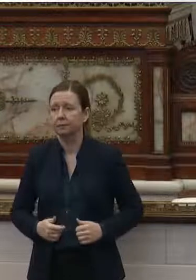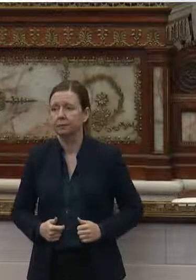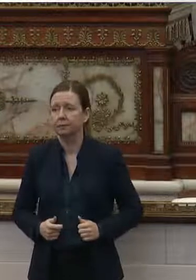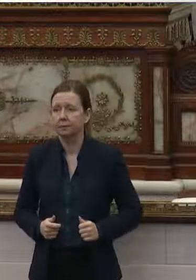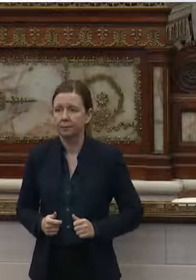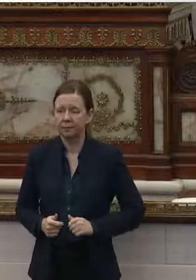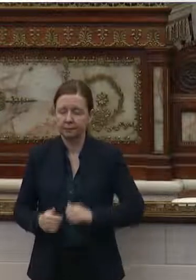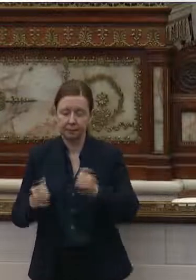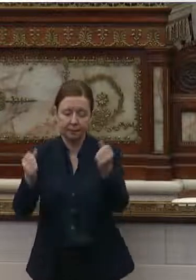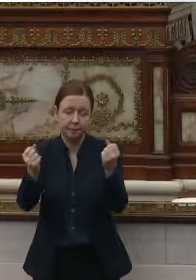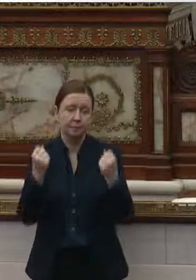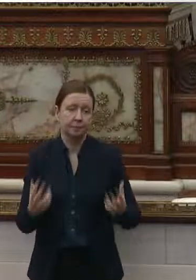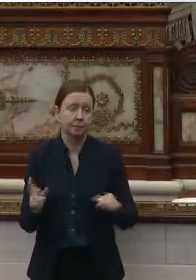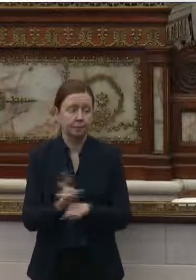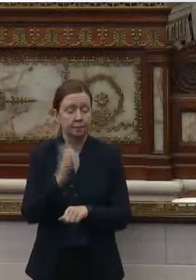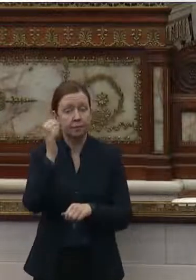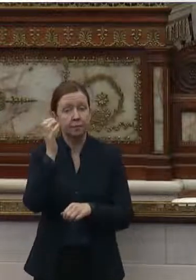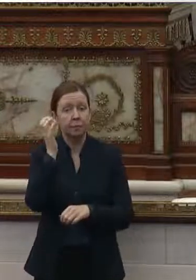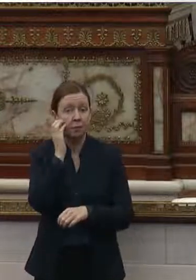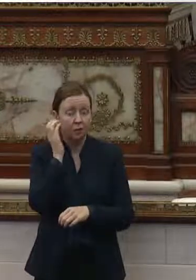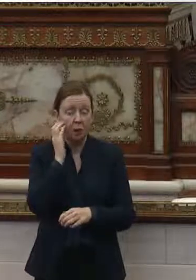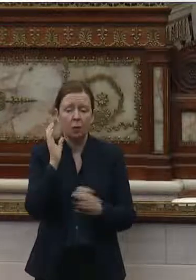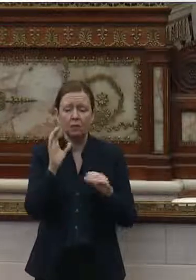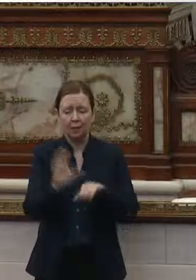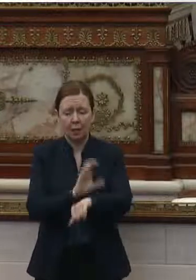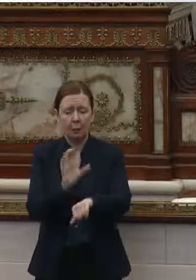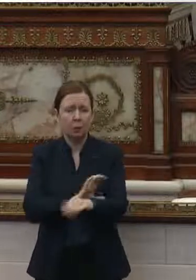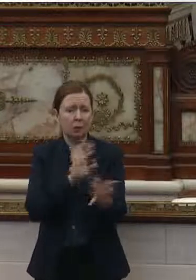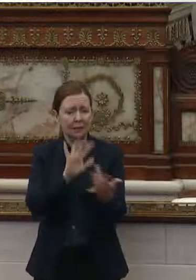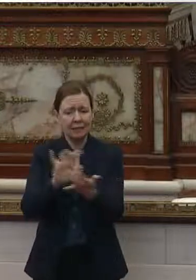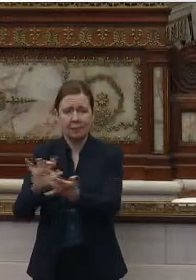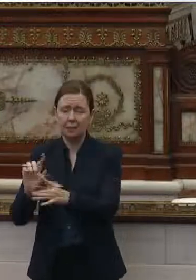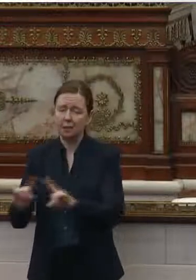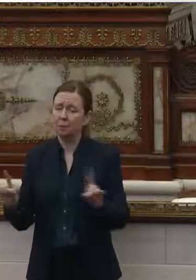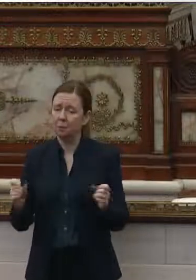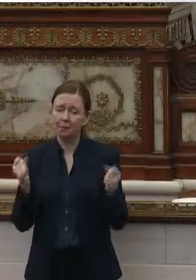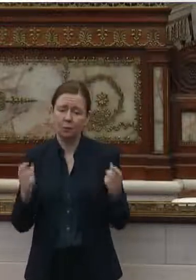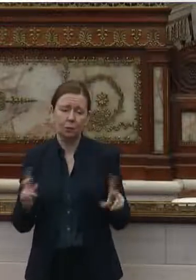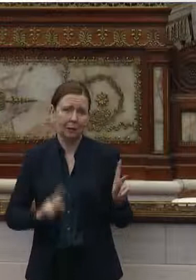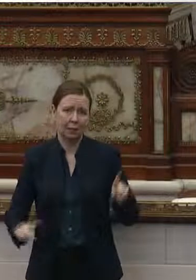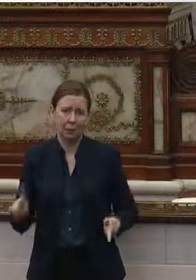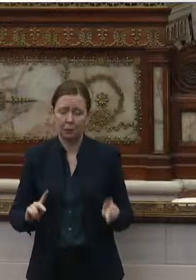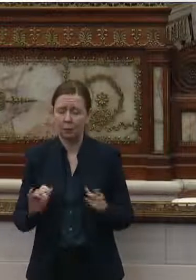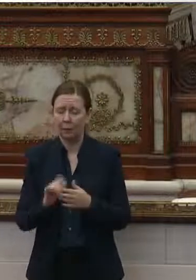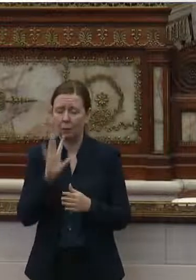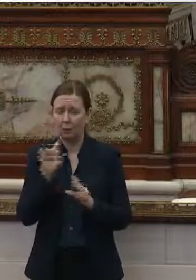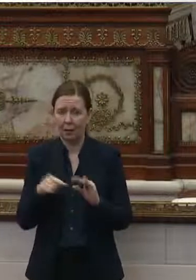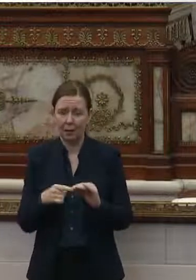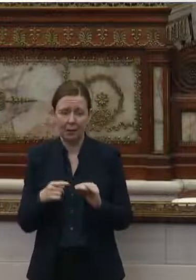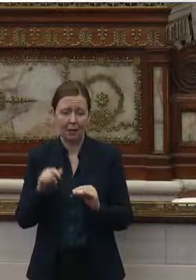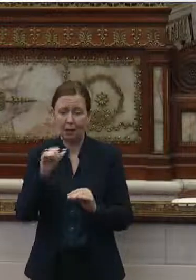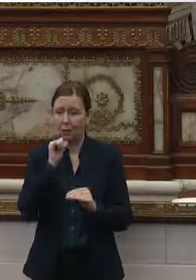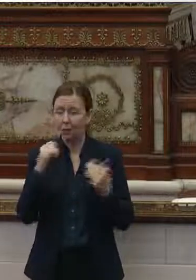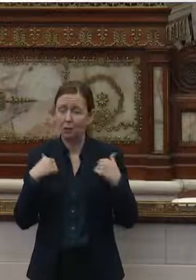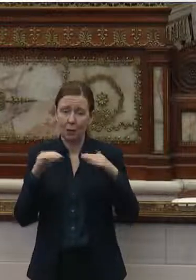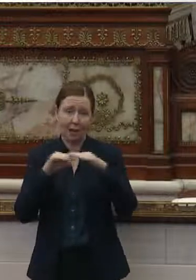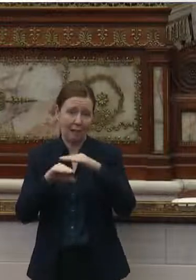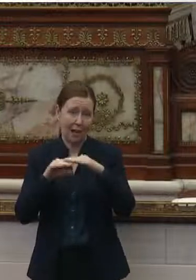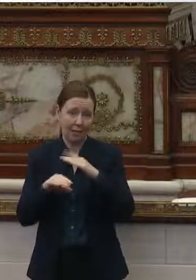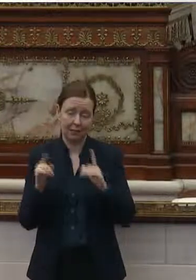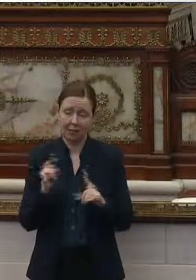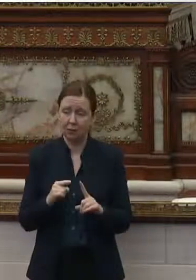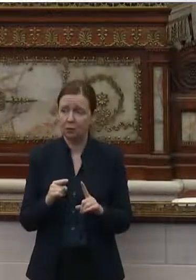Many use phones and computers to keep in touch, but too many of the individuals we're talking about don't have access to